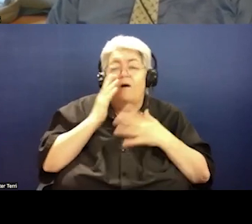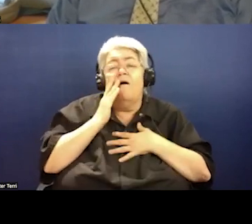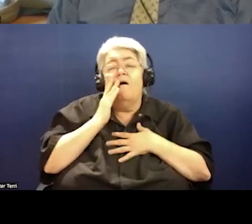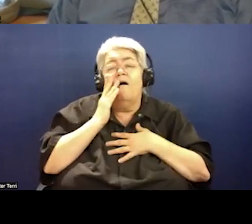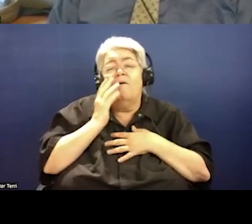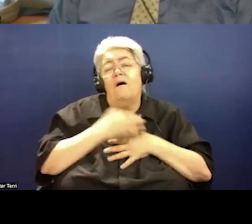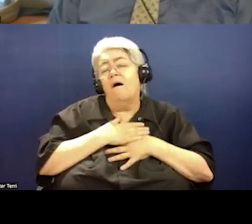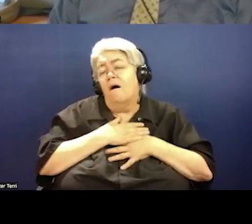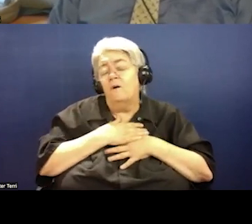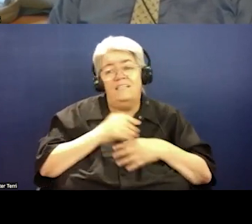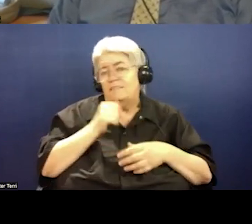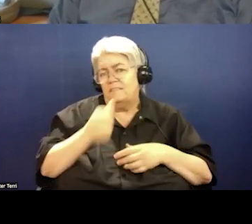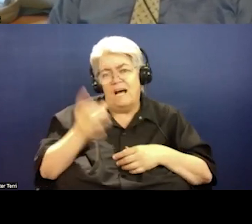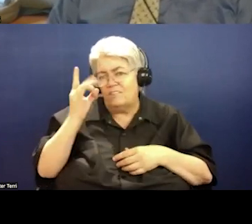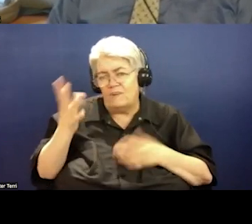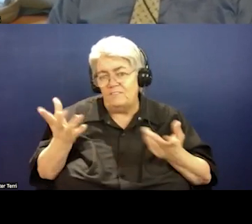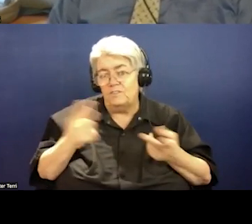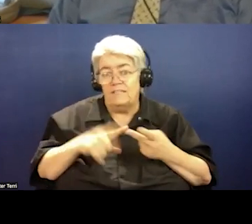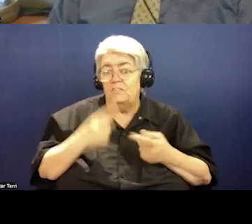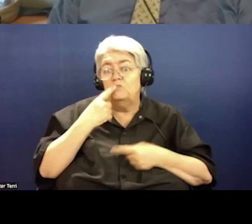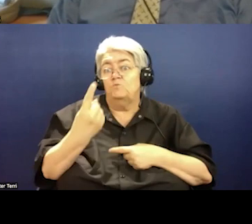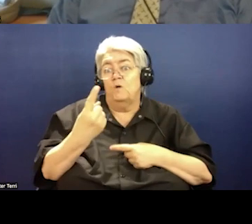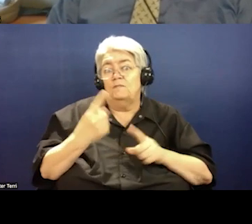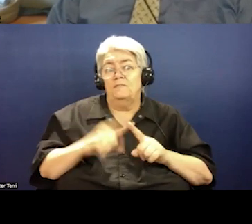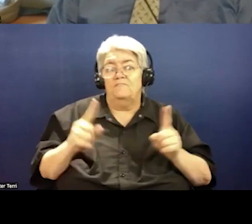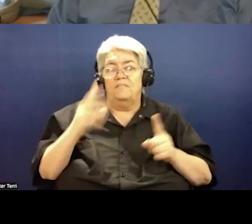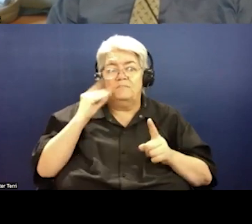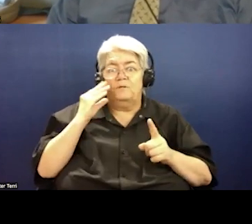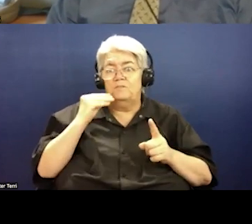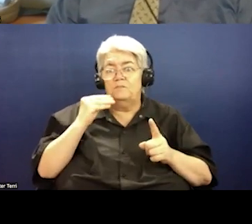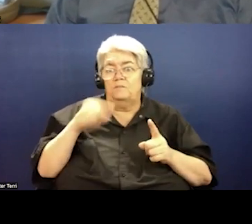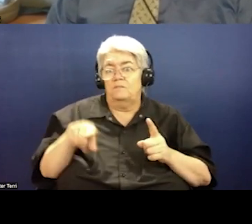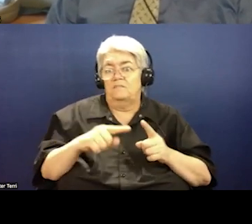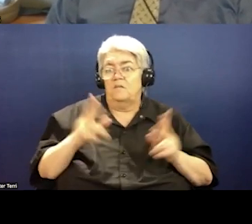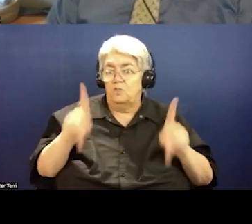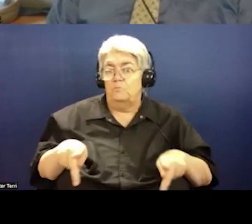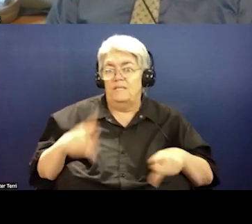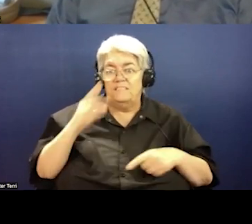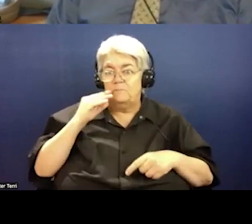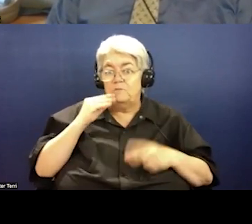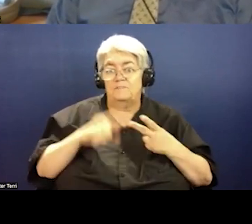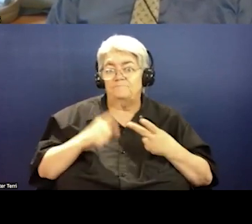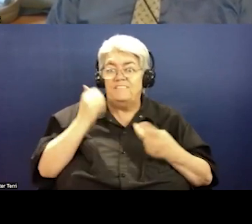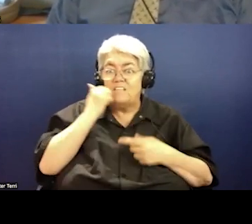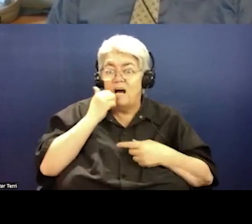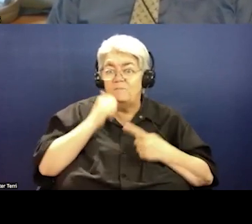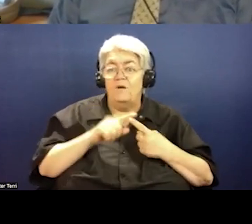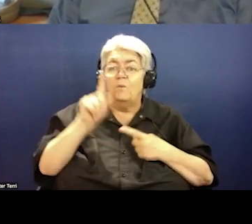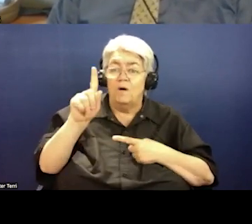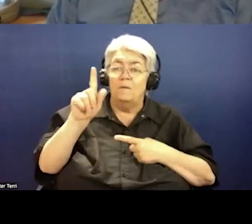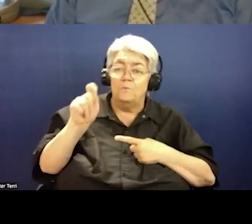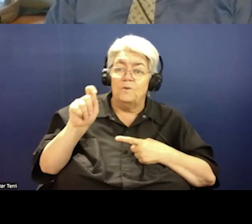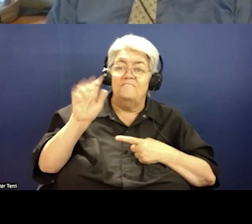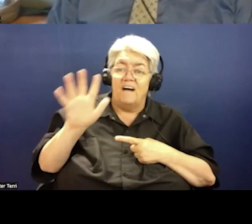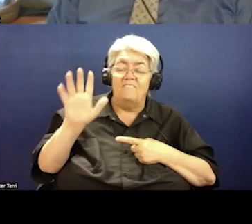correctly view just one more state of being human. It's very common. There are 1.5 million